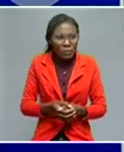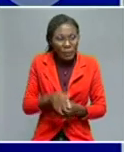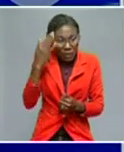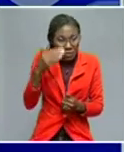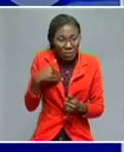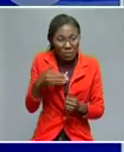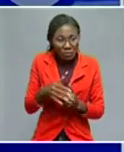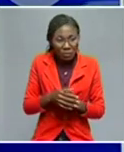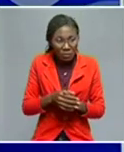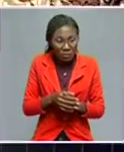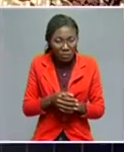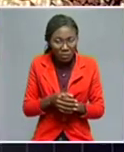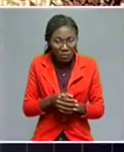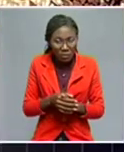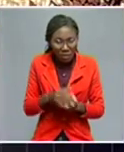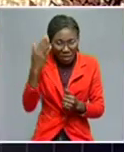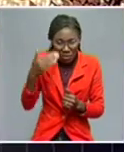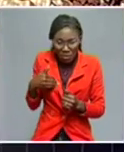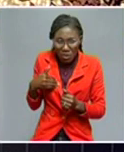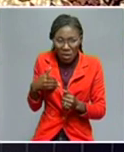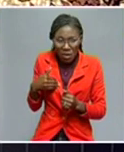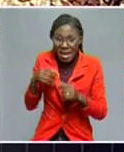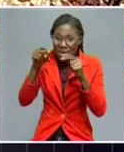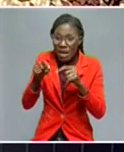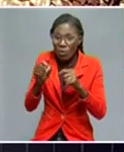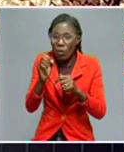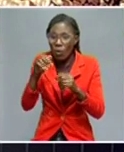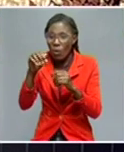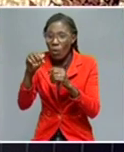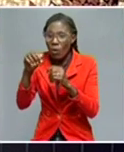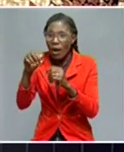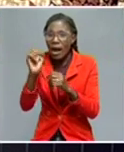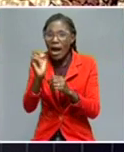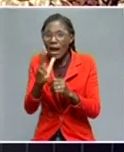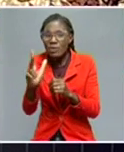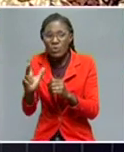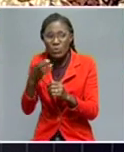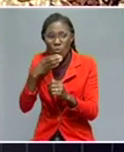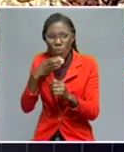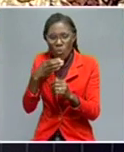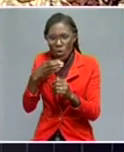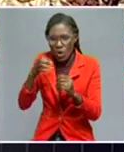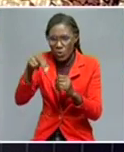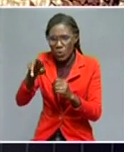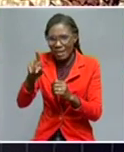I don't of all. Because at the end, the civilians are the ones suffering on the ground. First of all,